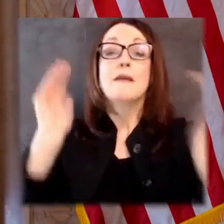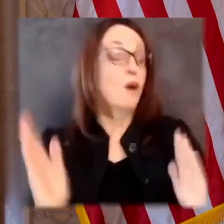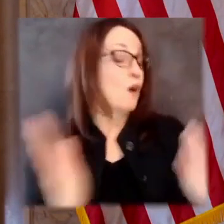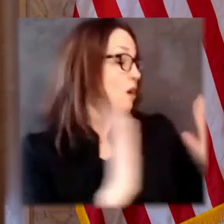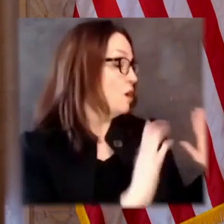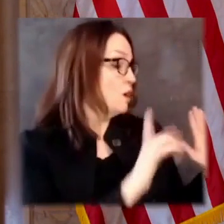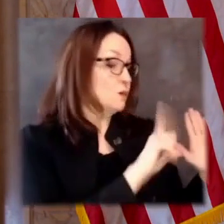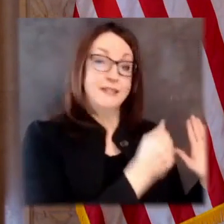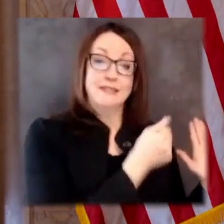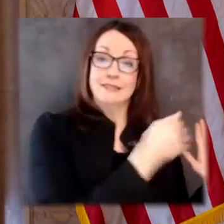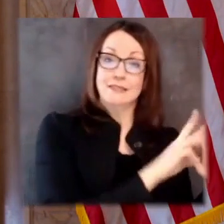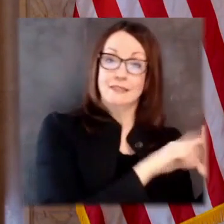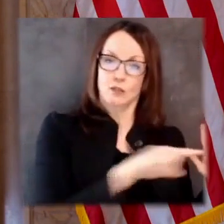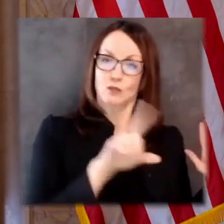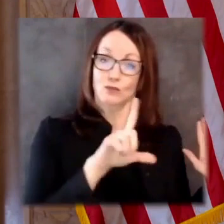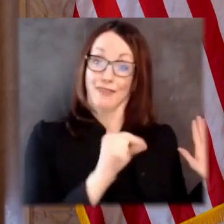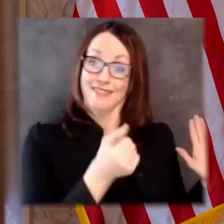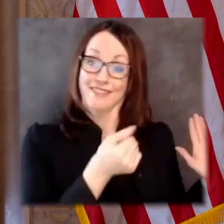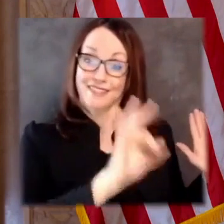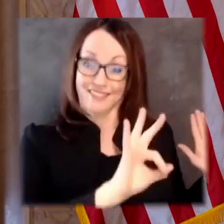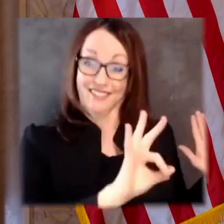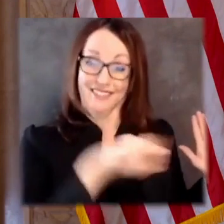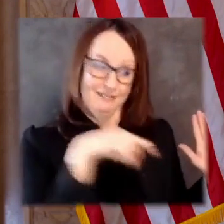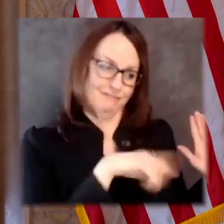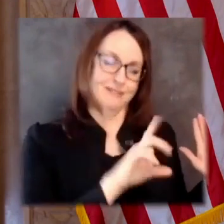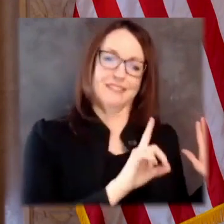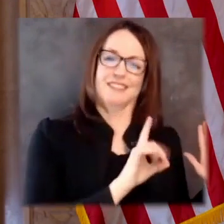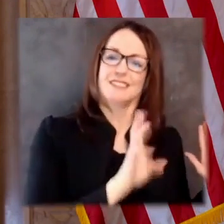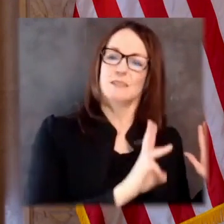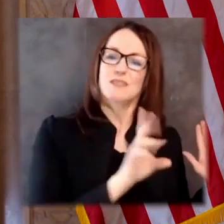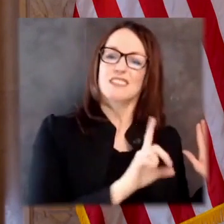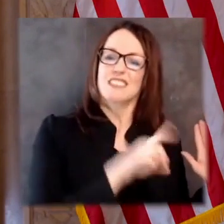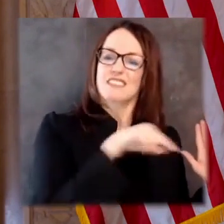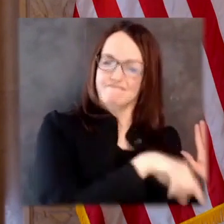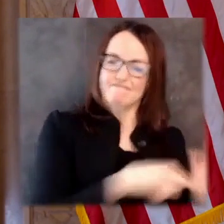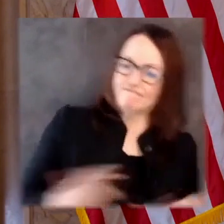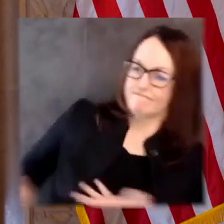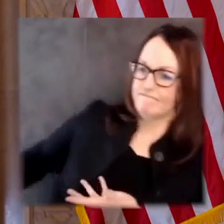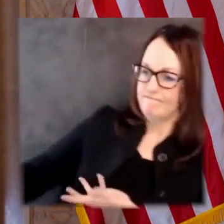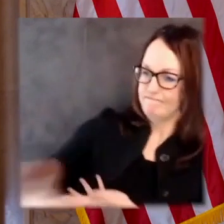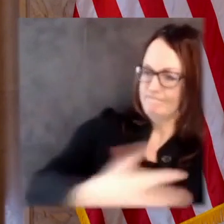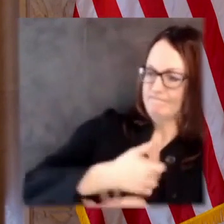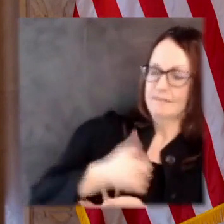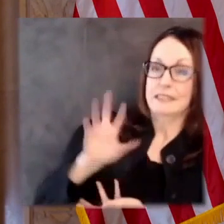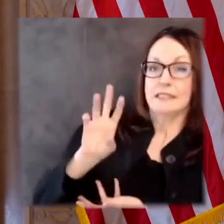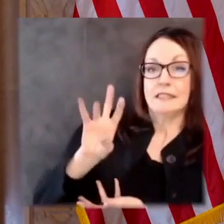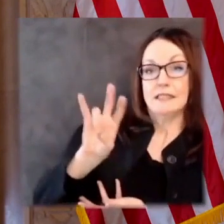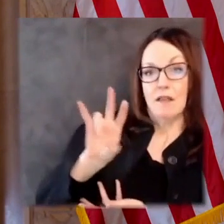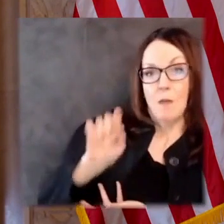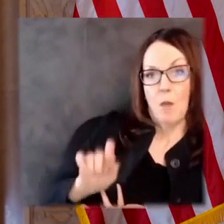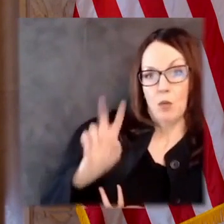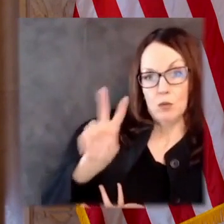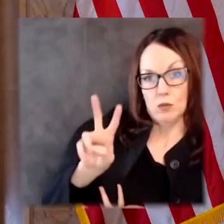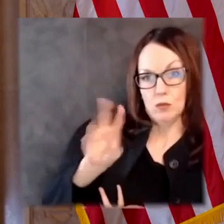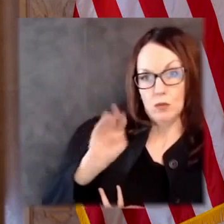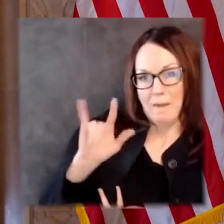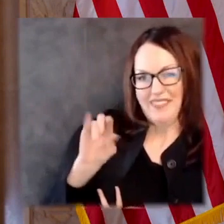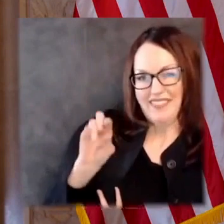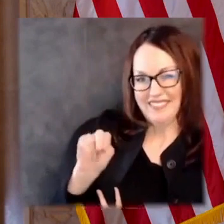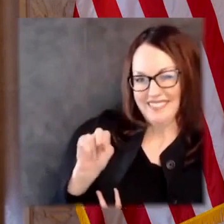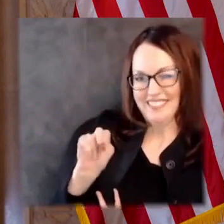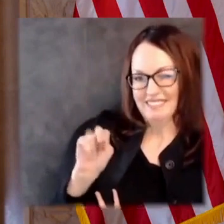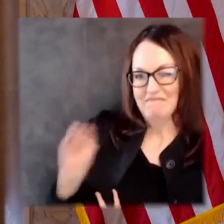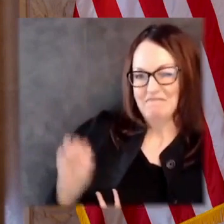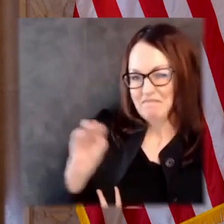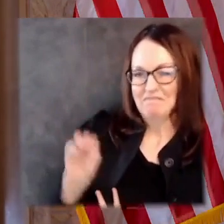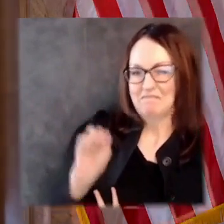years, from 2016 through 2019, the Department of Workforce Development handled 7.2